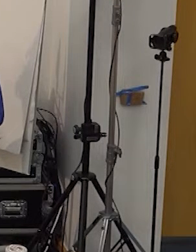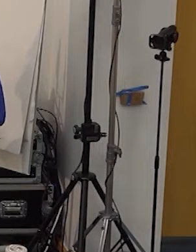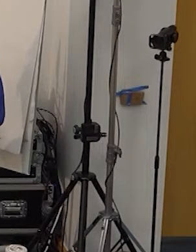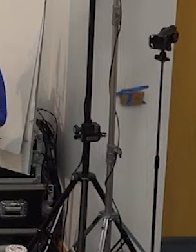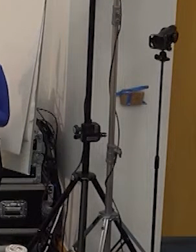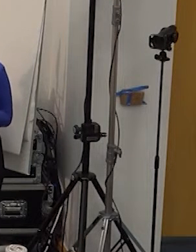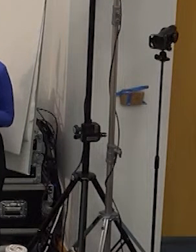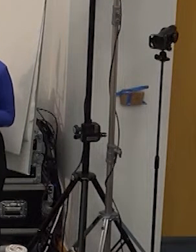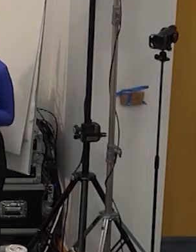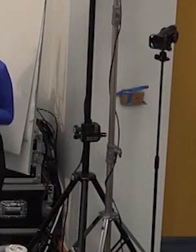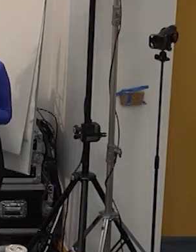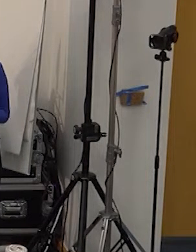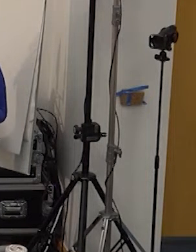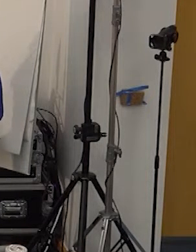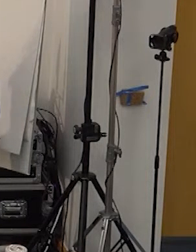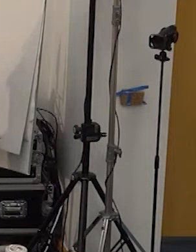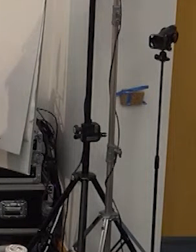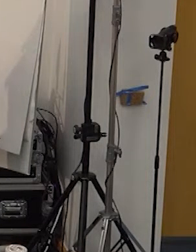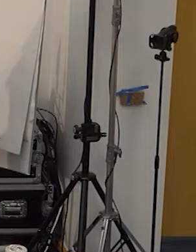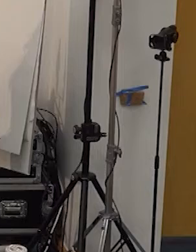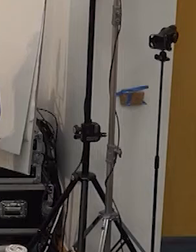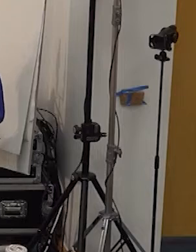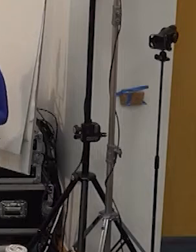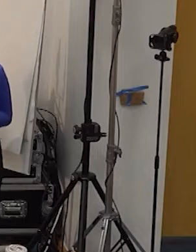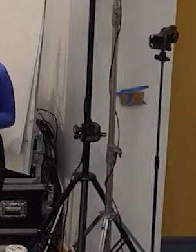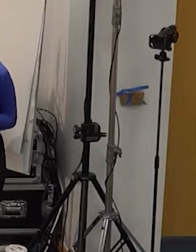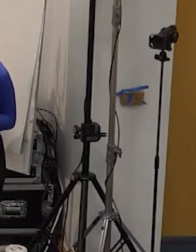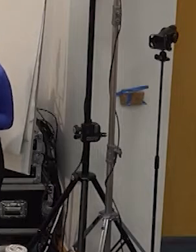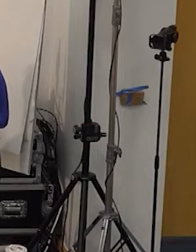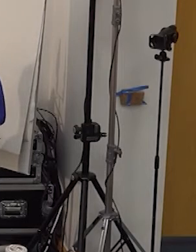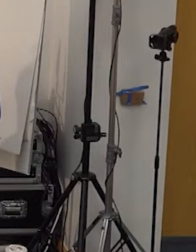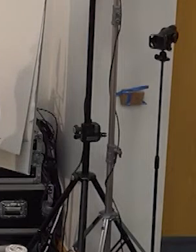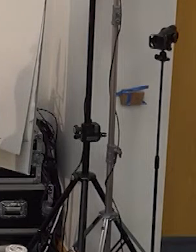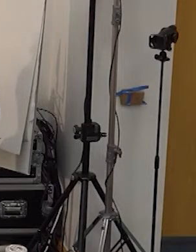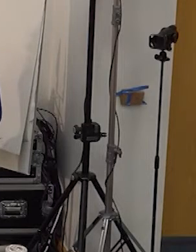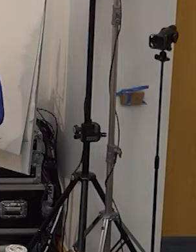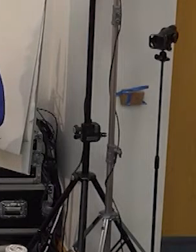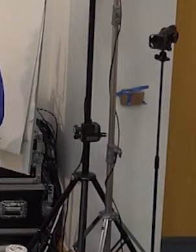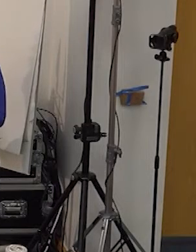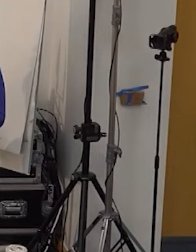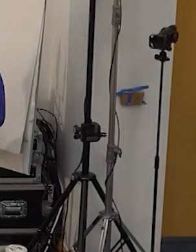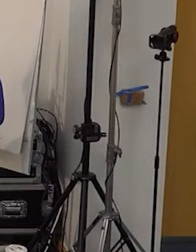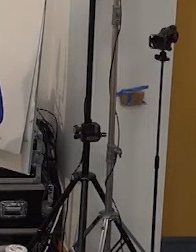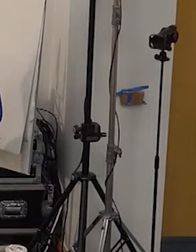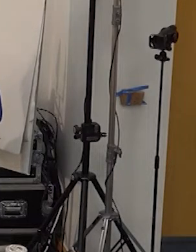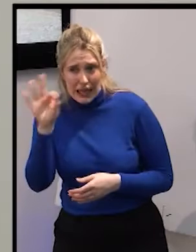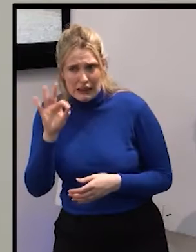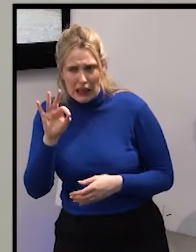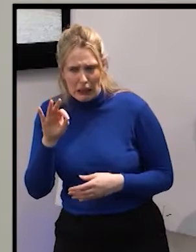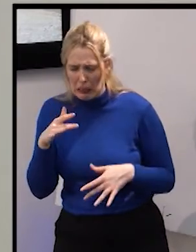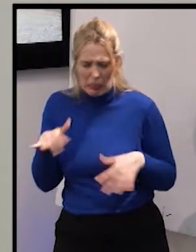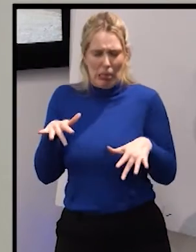we all know that the europeans look for the insats as like yuck like a yuck factor